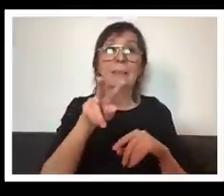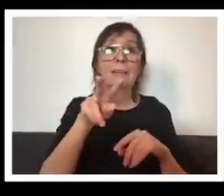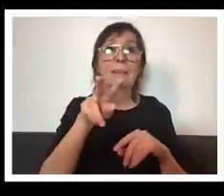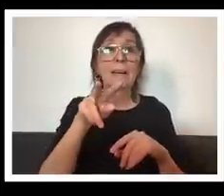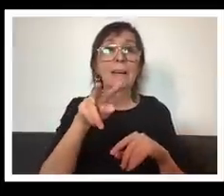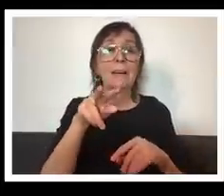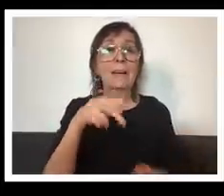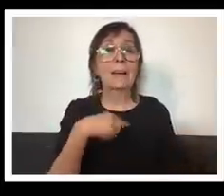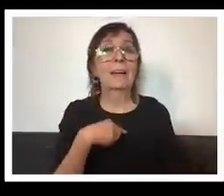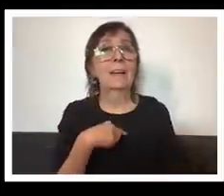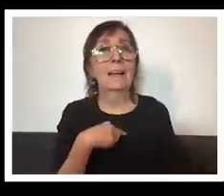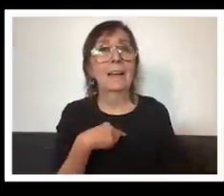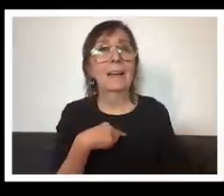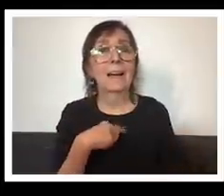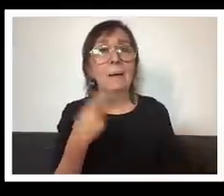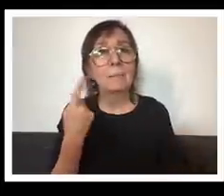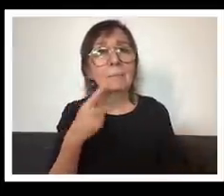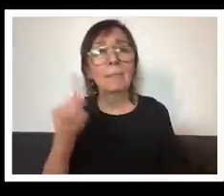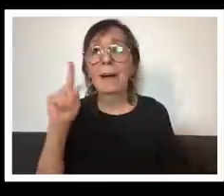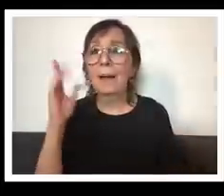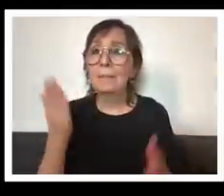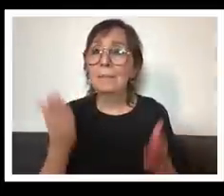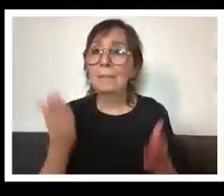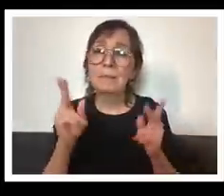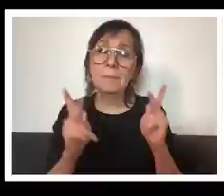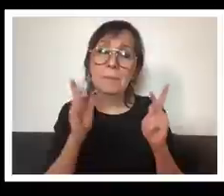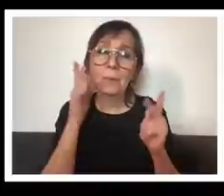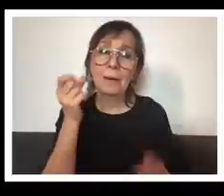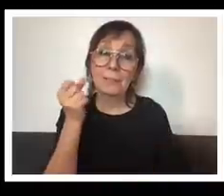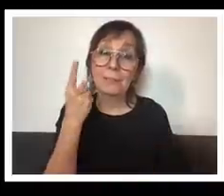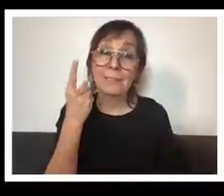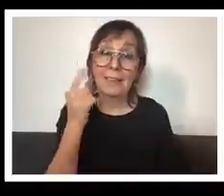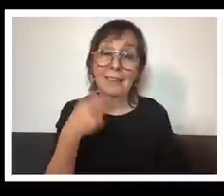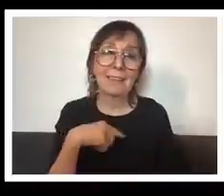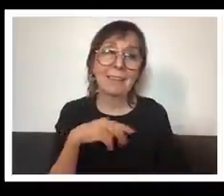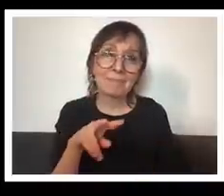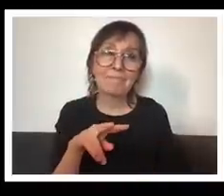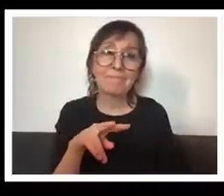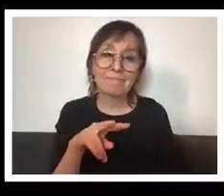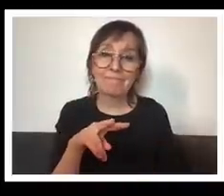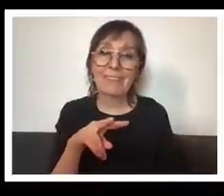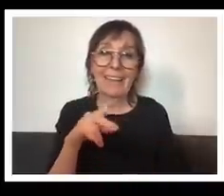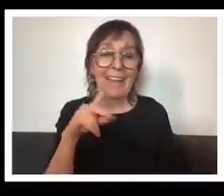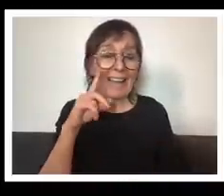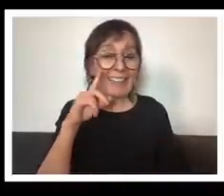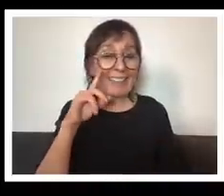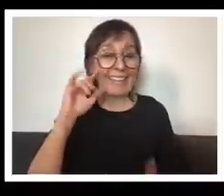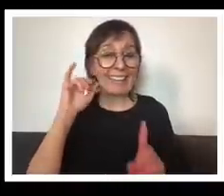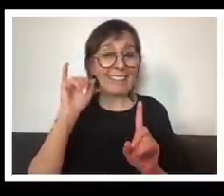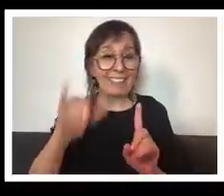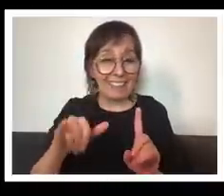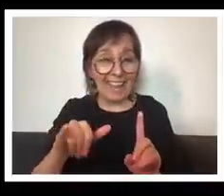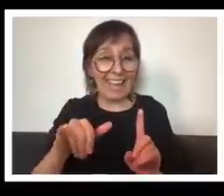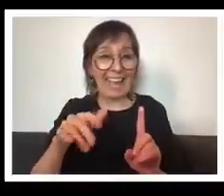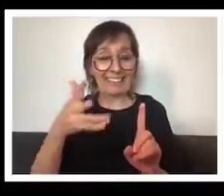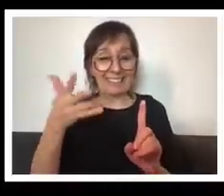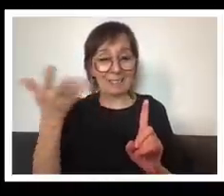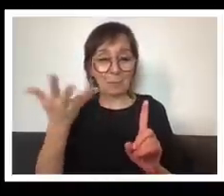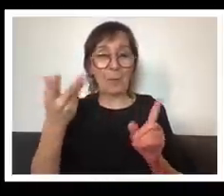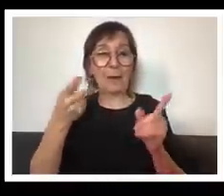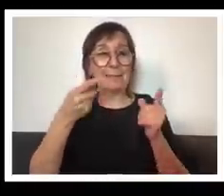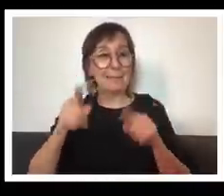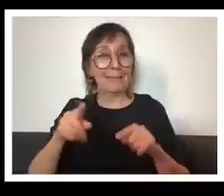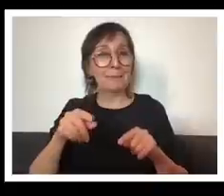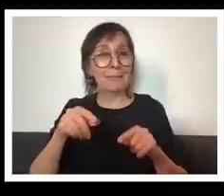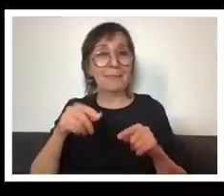i think maybe people will understand and and and i think that that's what's happening is that